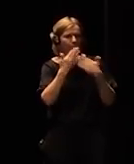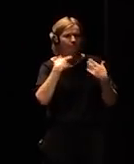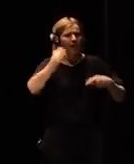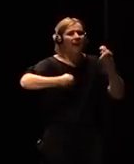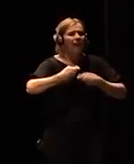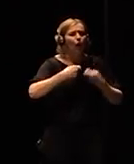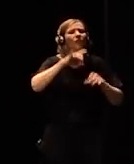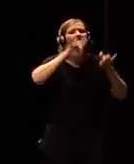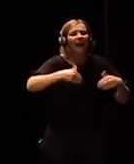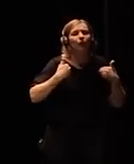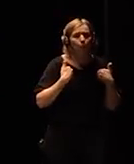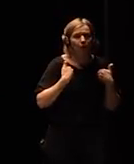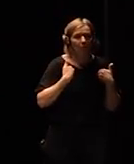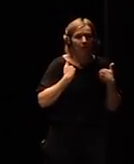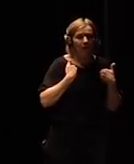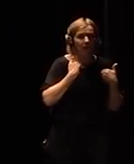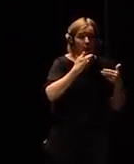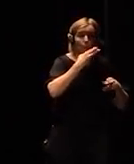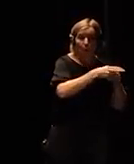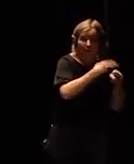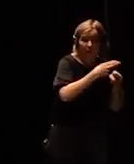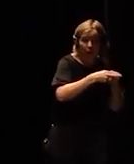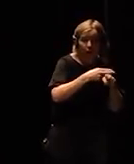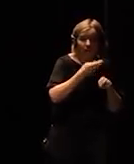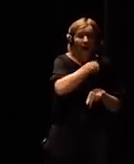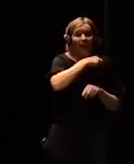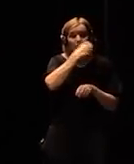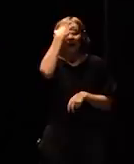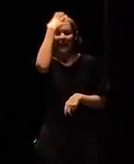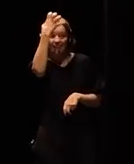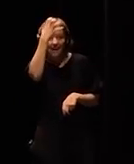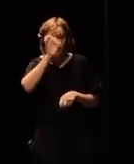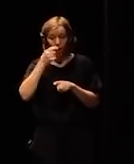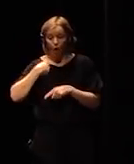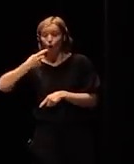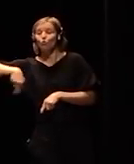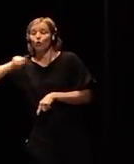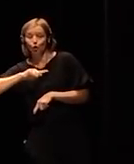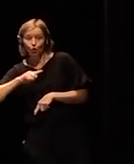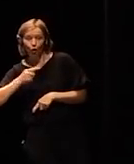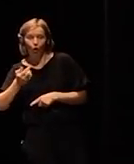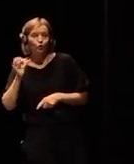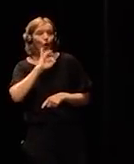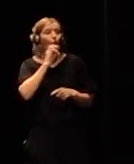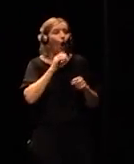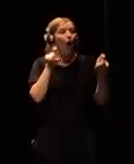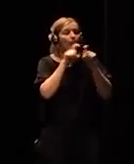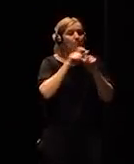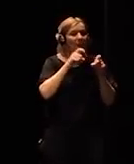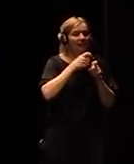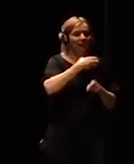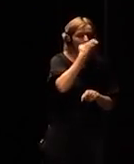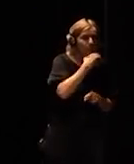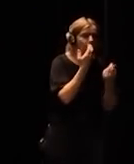Is it us? Who is debating the future? IBM, Microsoft, Google, Facebook, Baidu, Tencent, Alibaba.